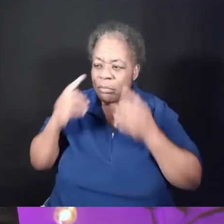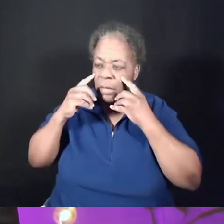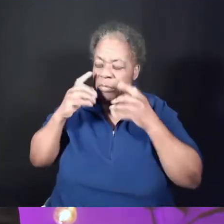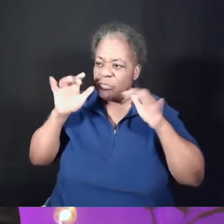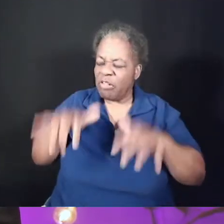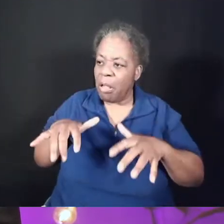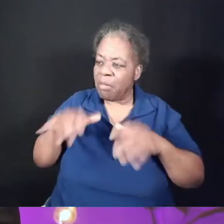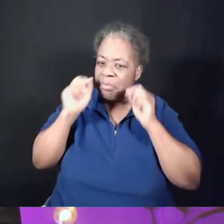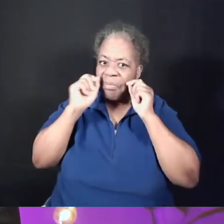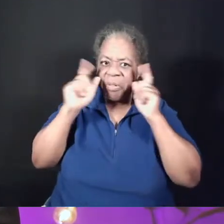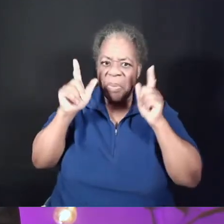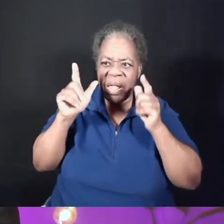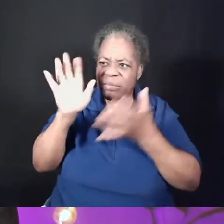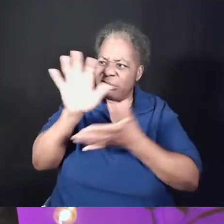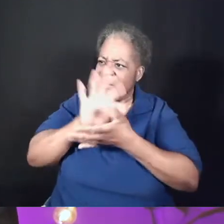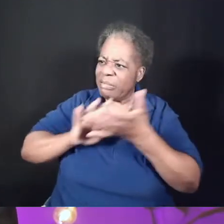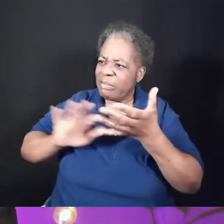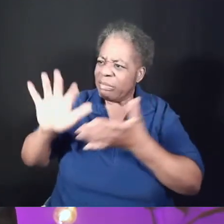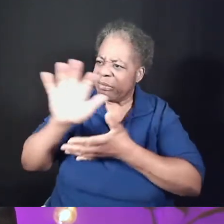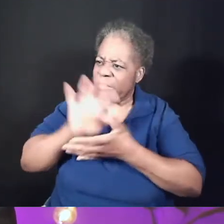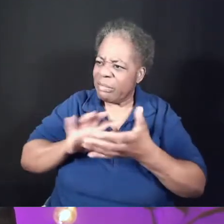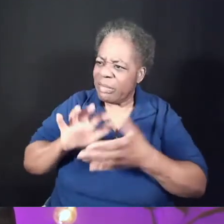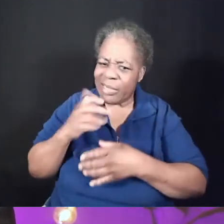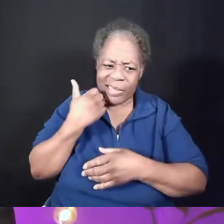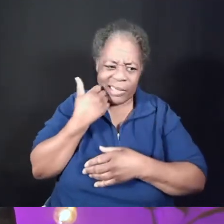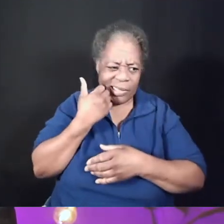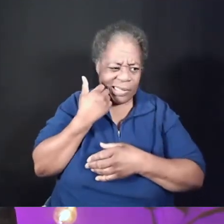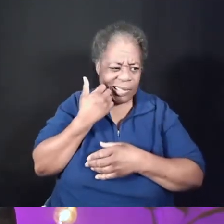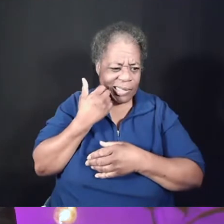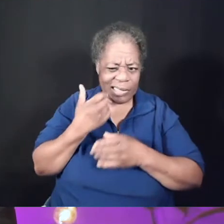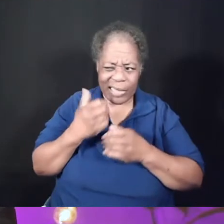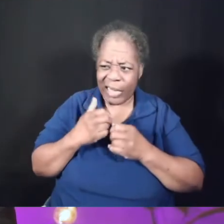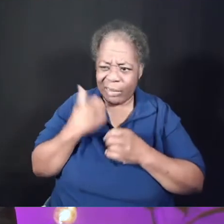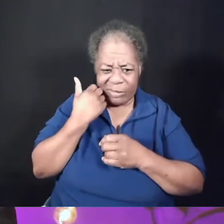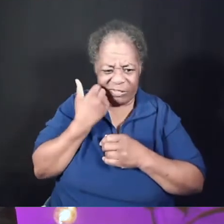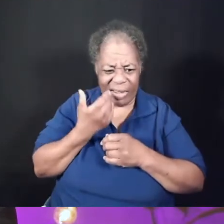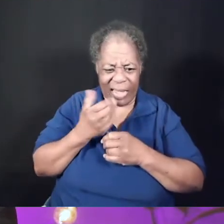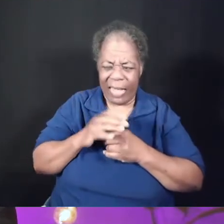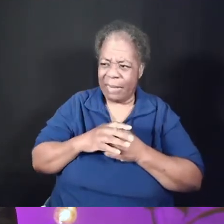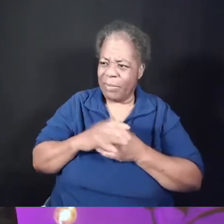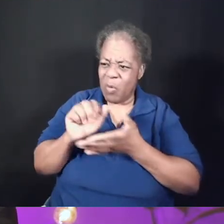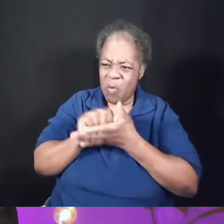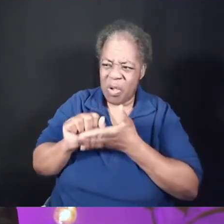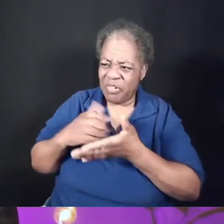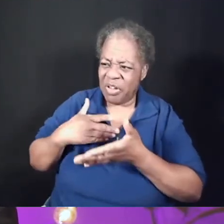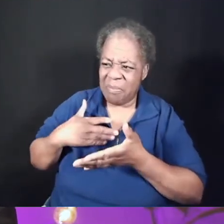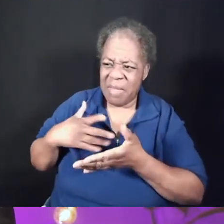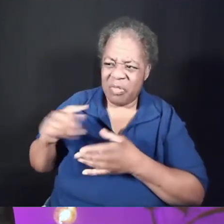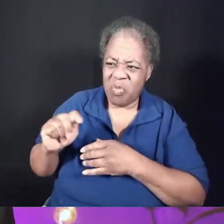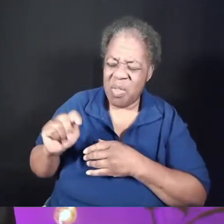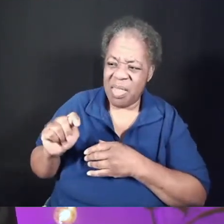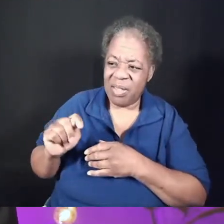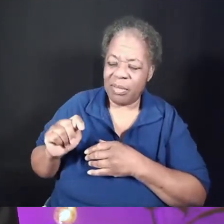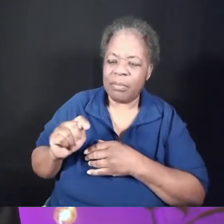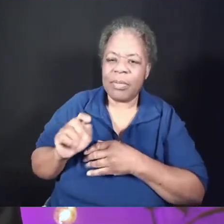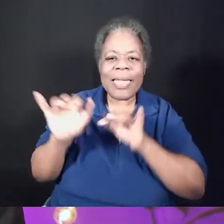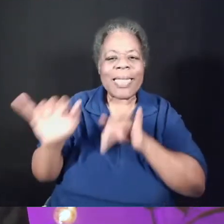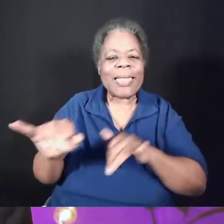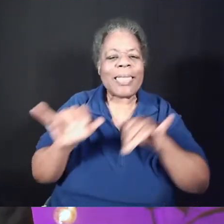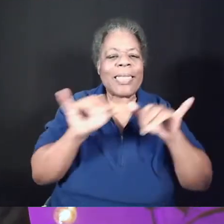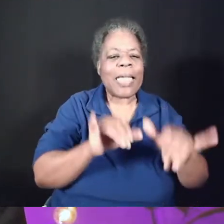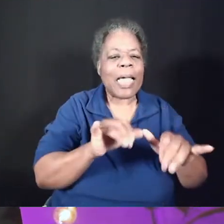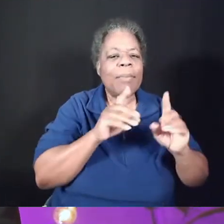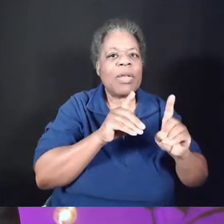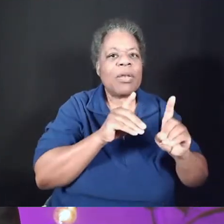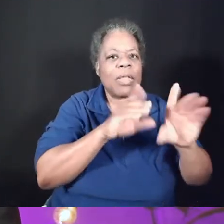confused, and you might even feel a little ashamed, as the disciples were that night. And before we judge too quickly, let